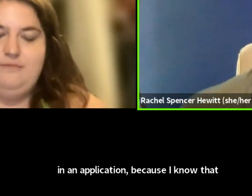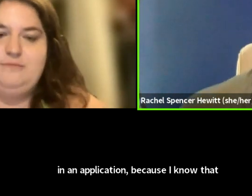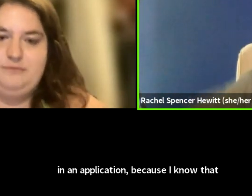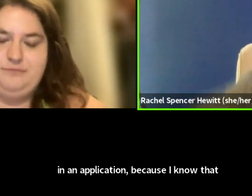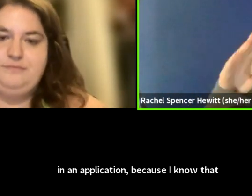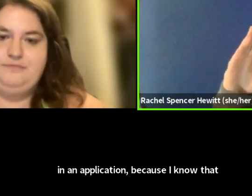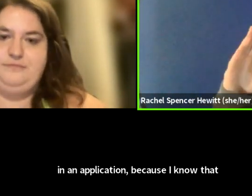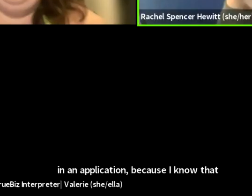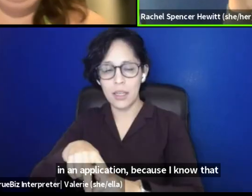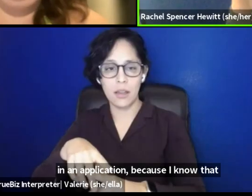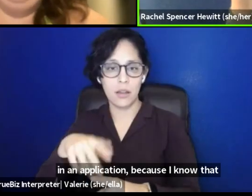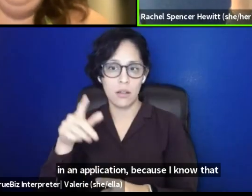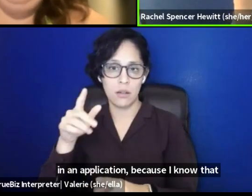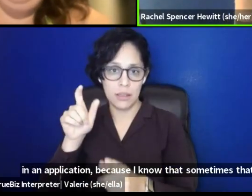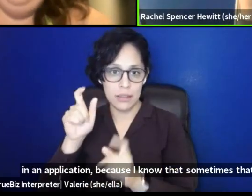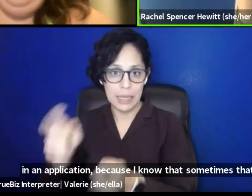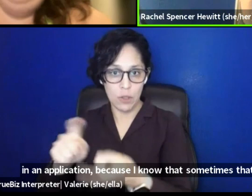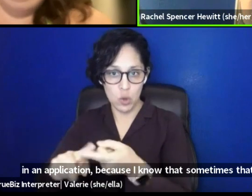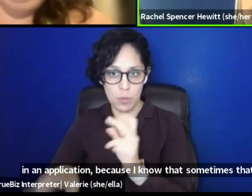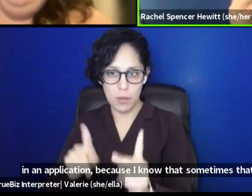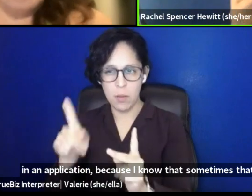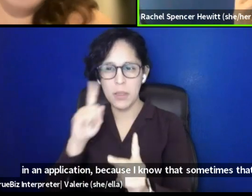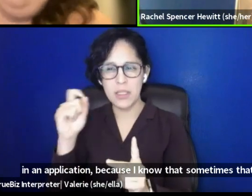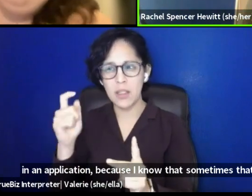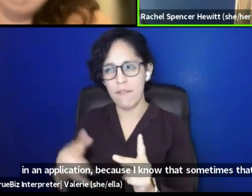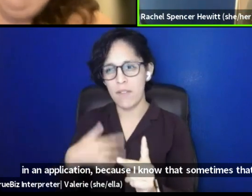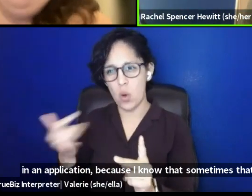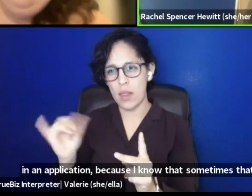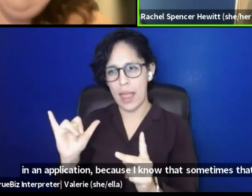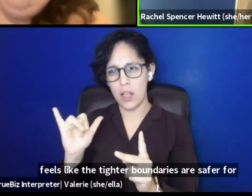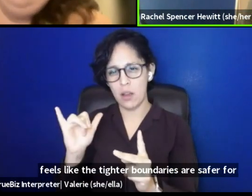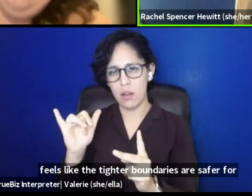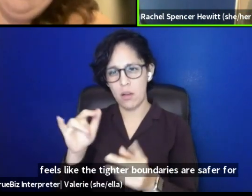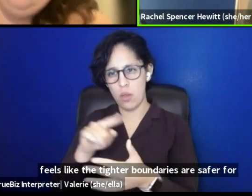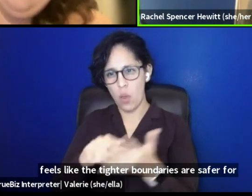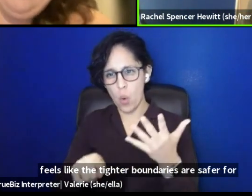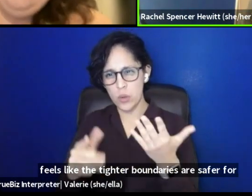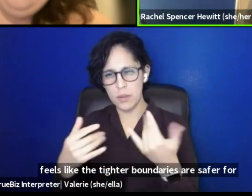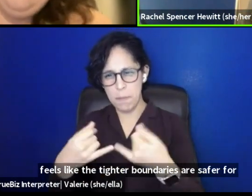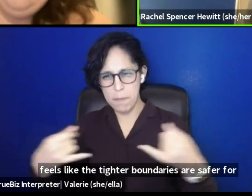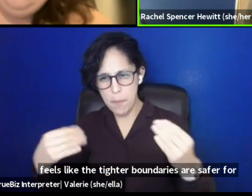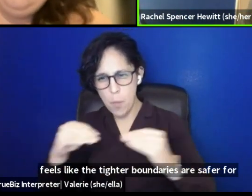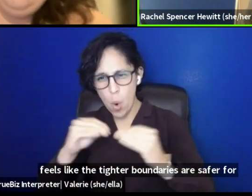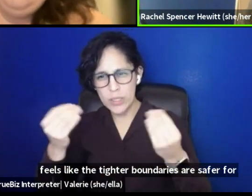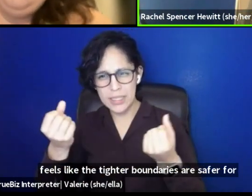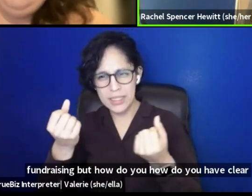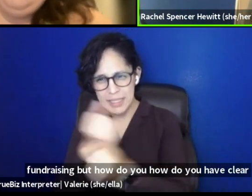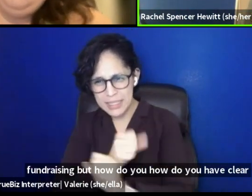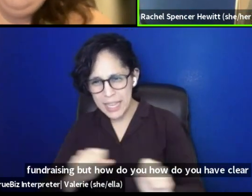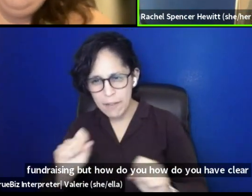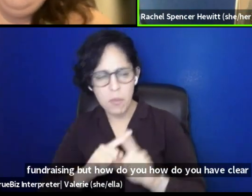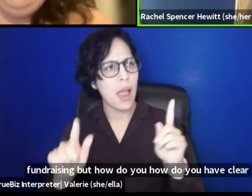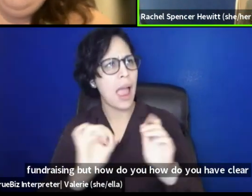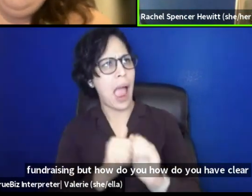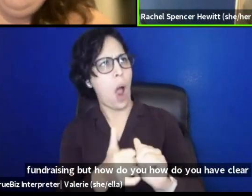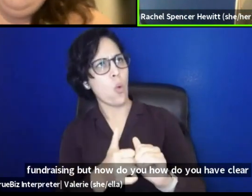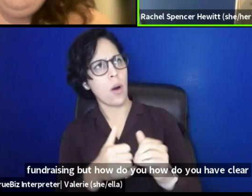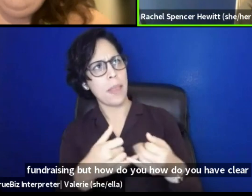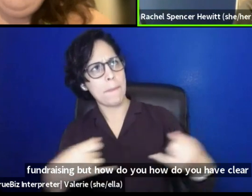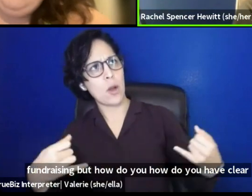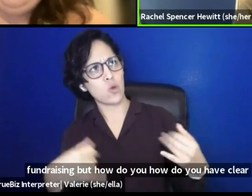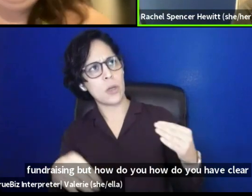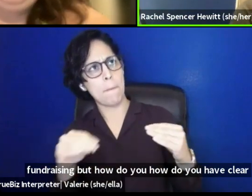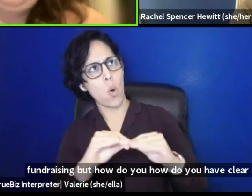sometimes that feels like the tighter boundaries are safer for fundraising, but how do you, how do have clear boundaries that are also flexible for life?